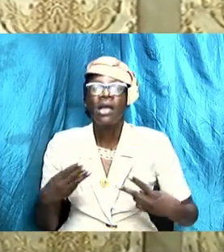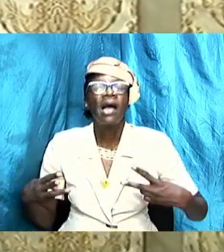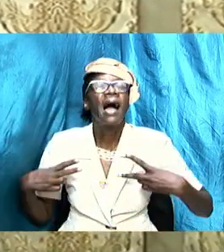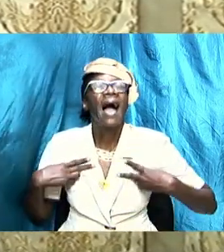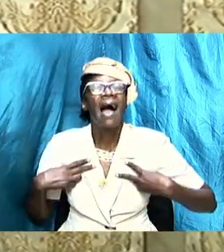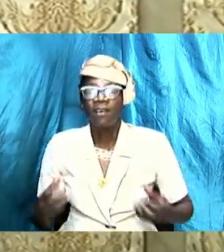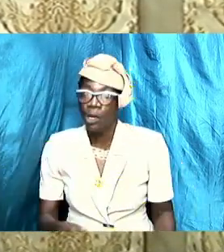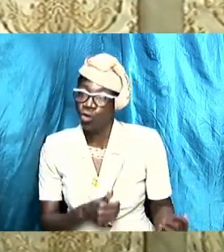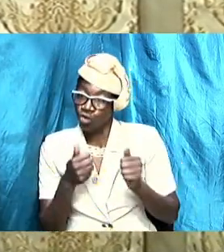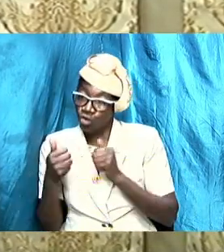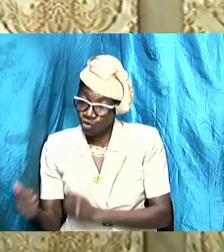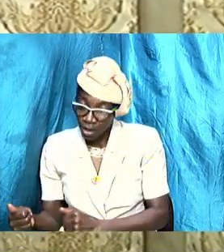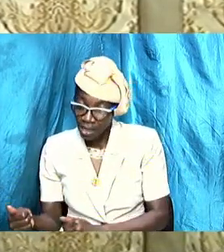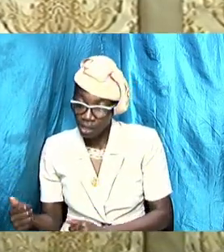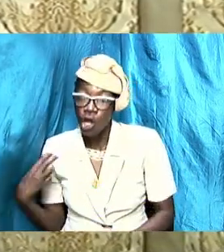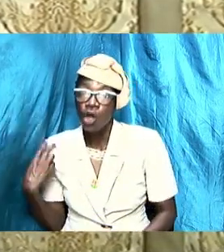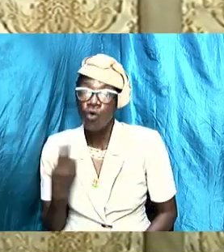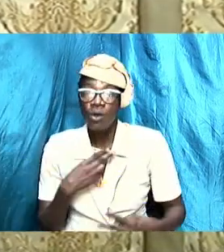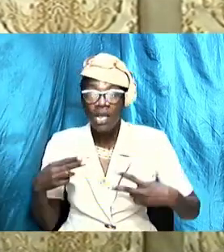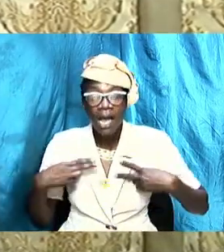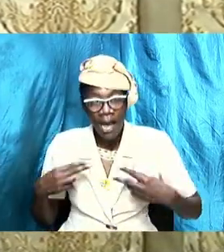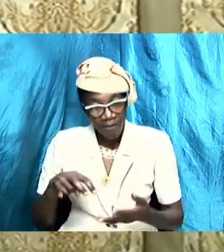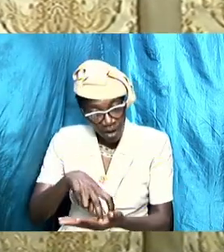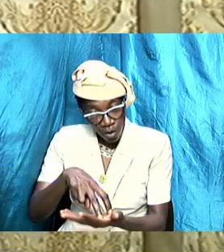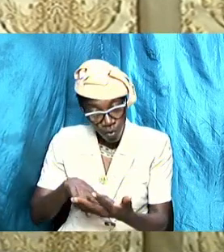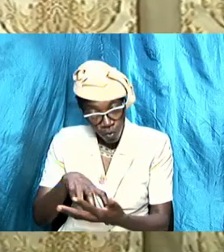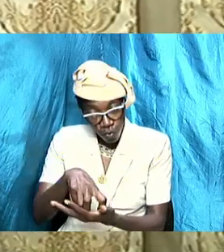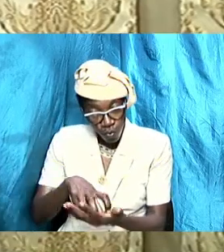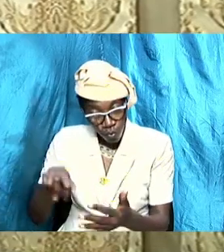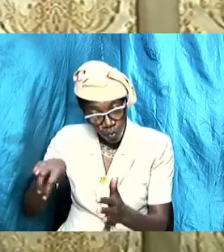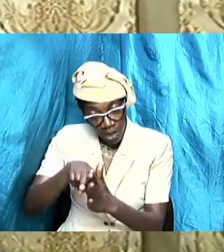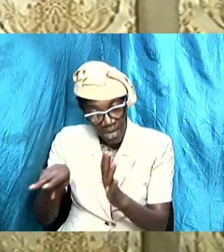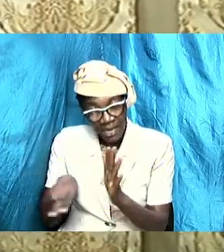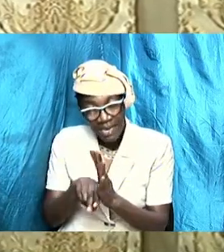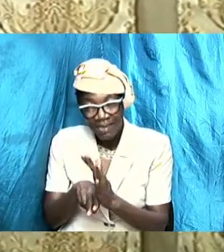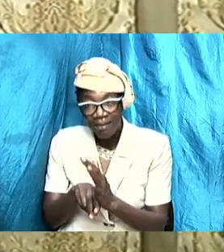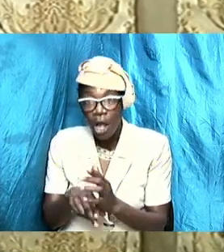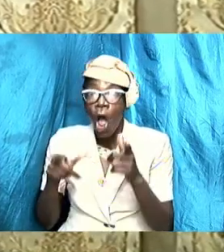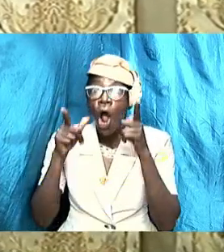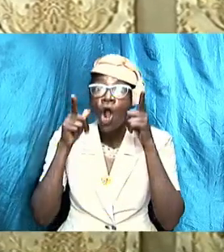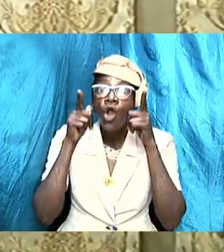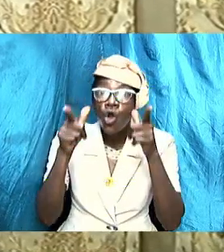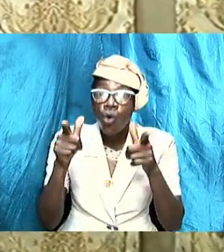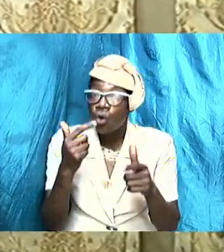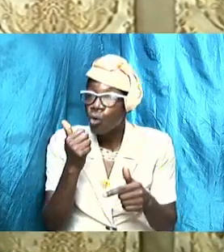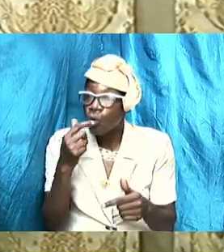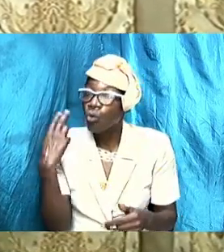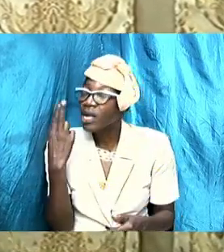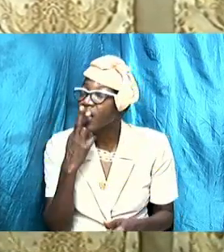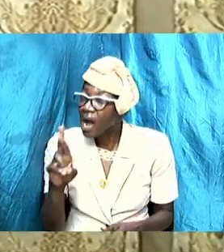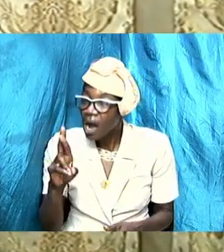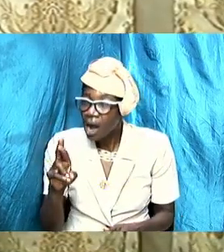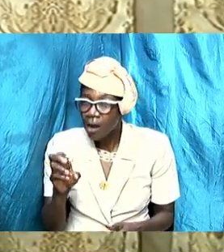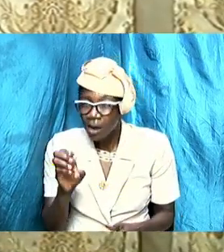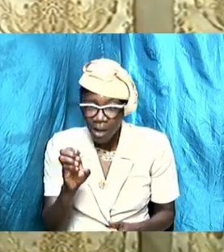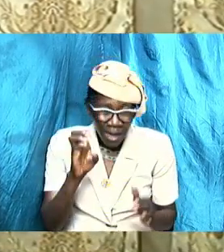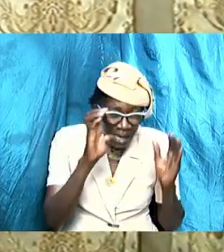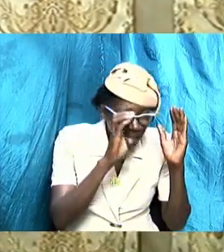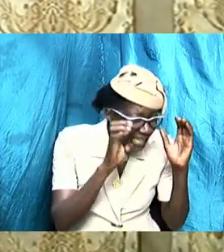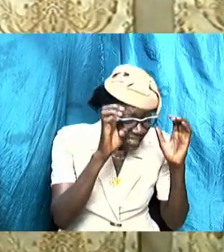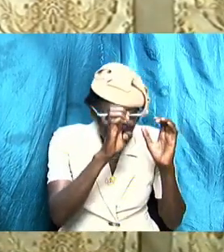and I am challenging us to look at who we are and to examine ourselves and to see